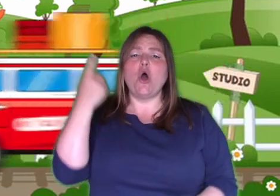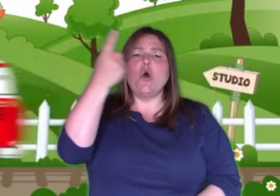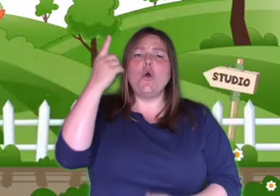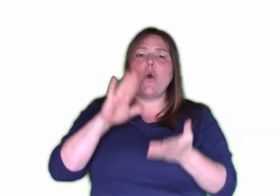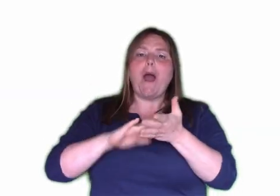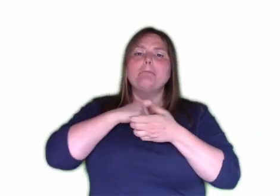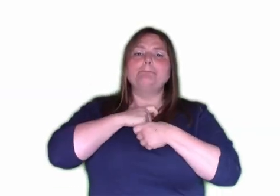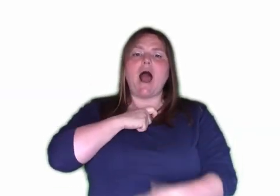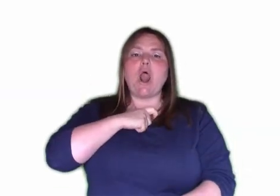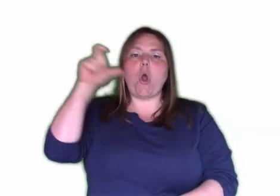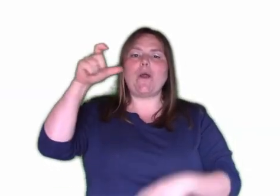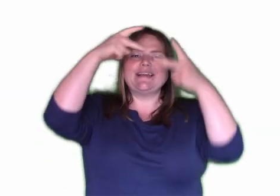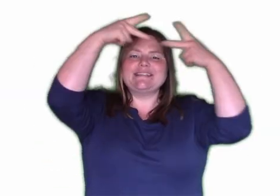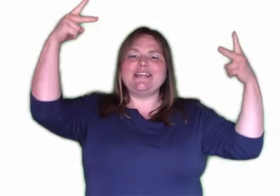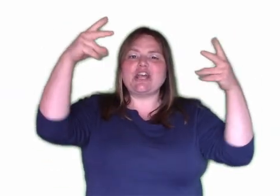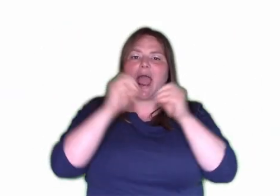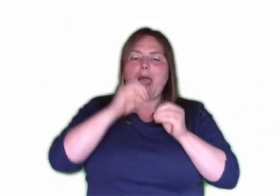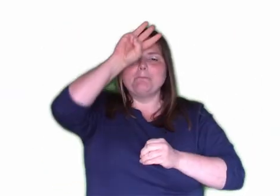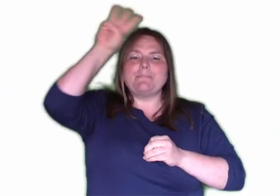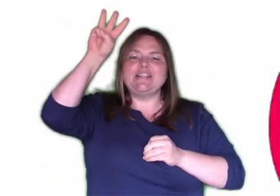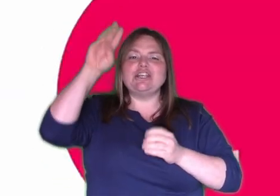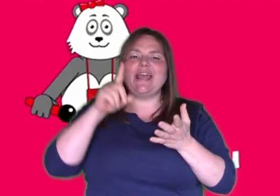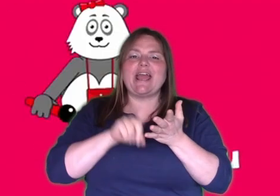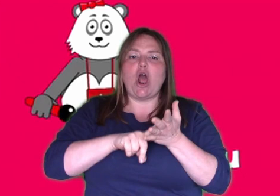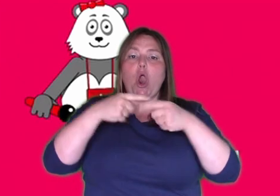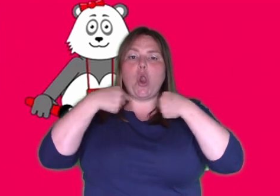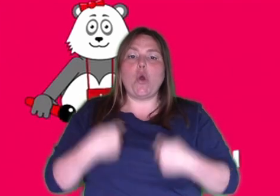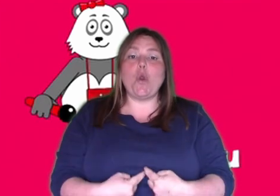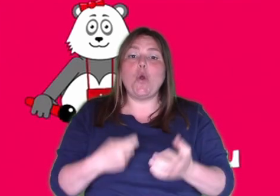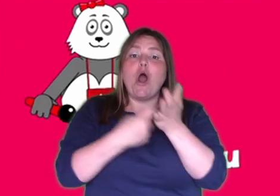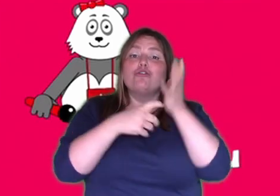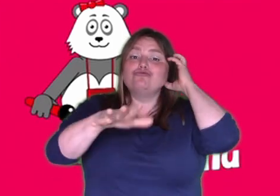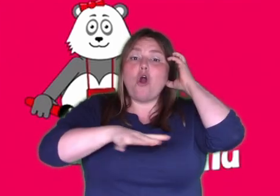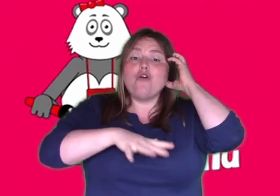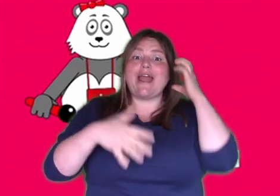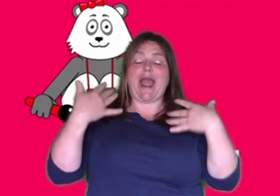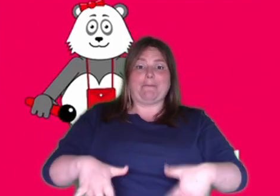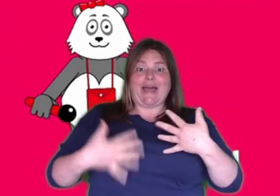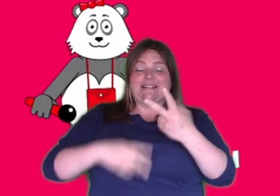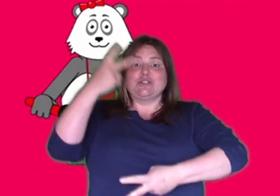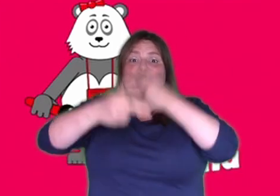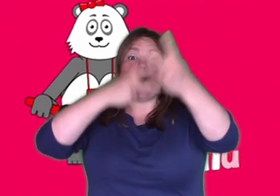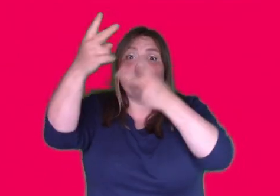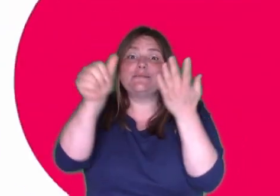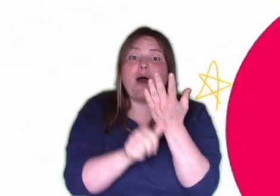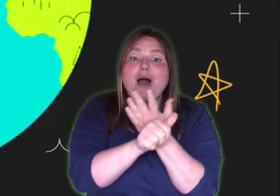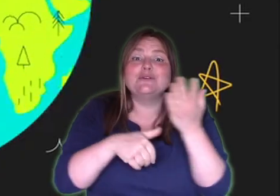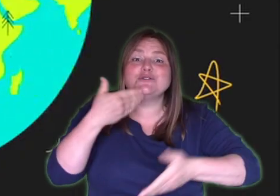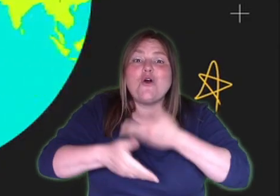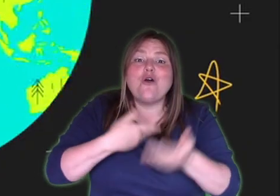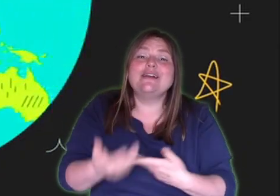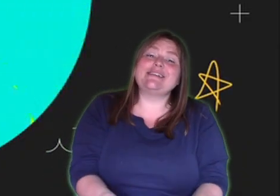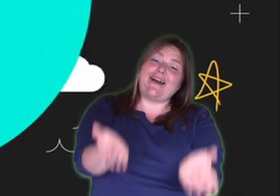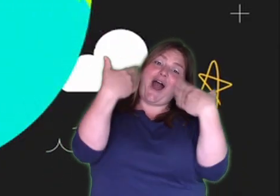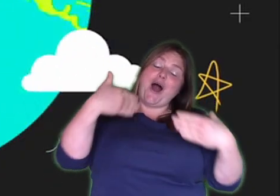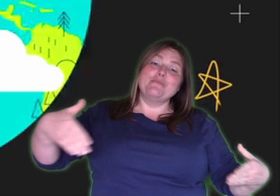wherever they go. Milo, CJ, Benchy, Lulu, Rory, awesome songs and Bible stories. Join